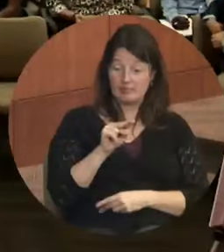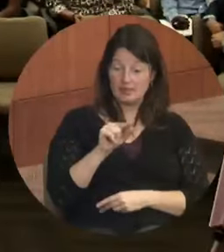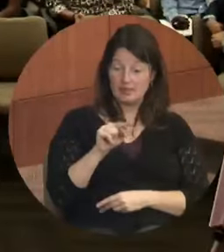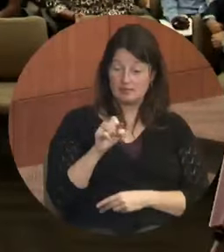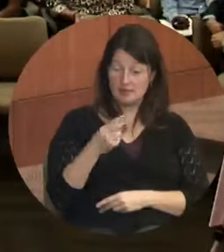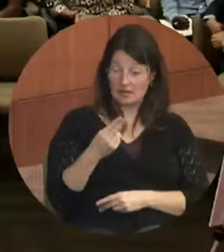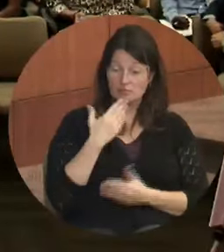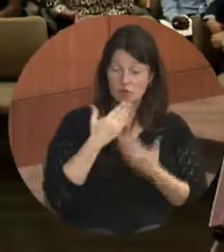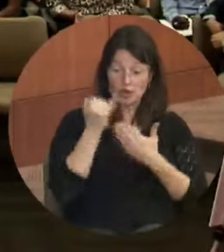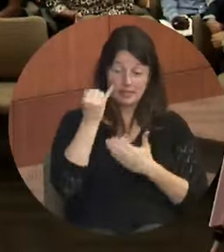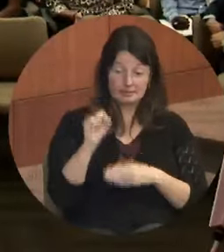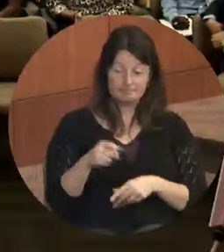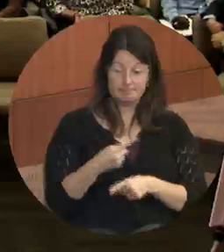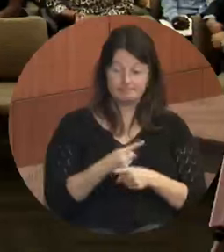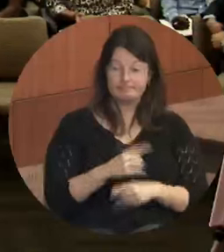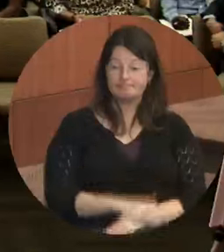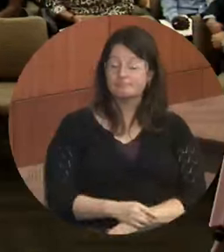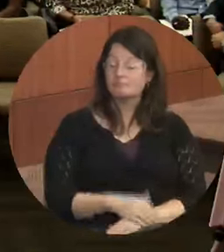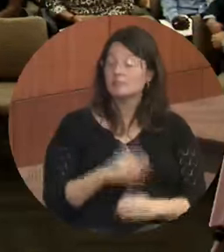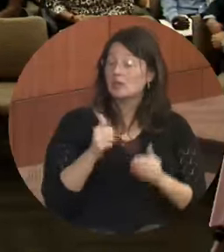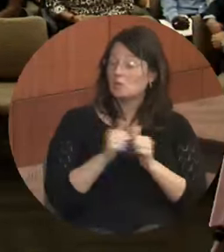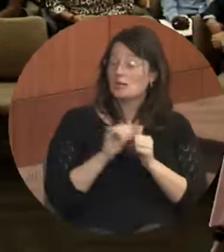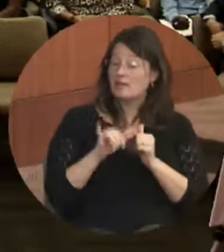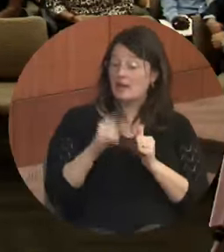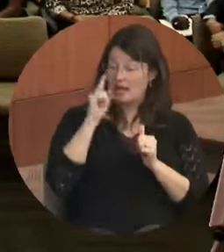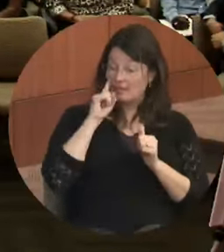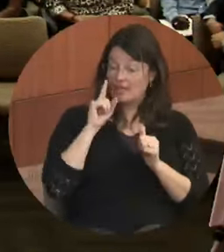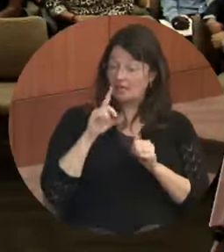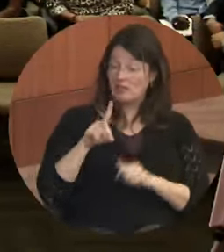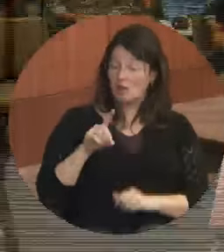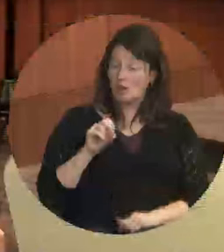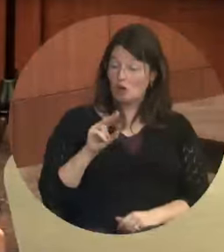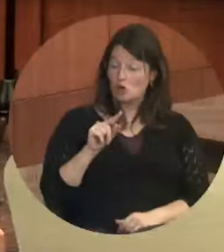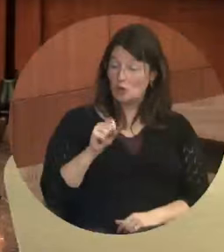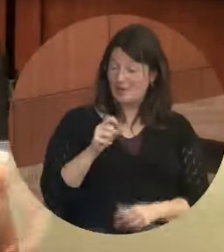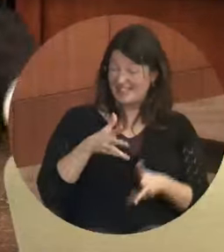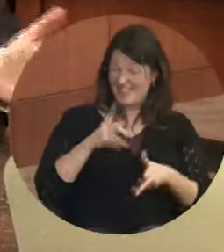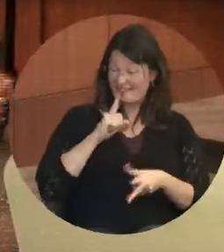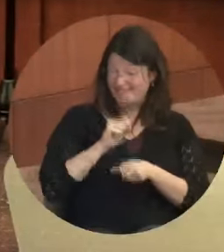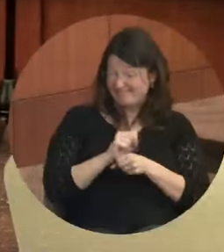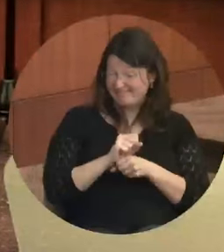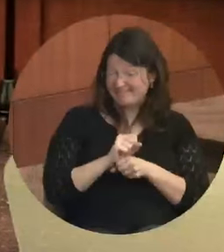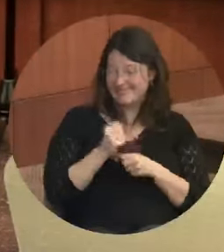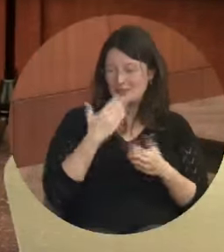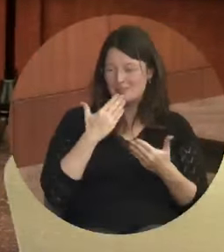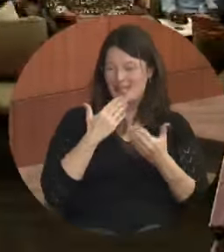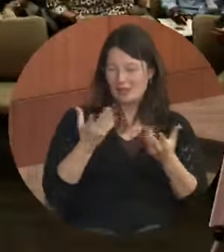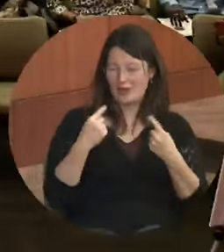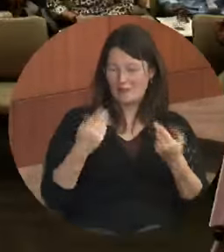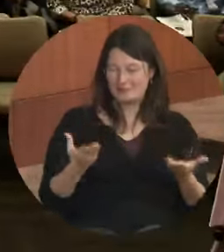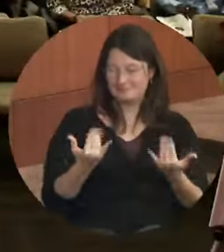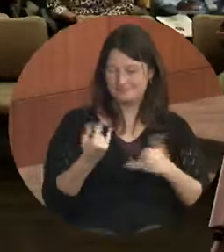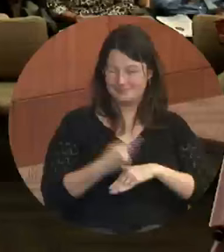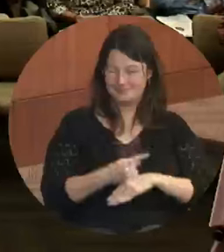Great idea. Okay. Well, with that, I think there are donuts left and a little more coffee. uh, thank you for coming.